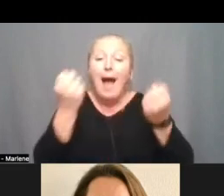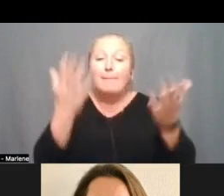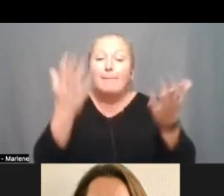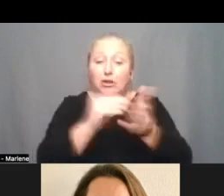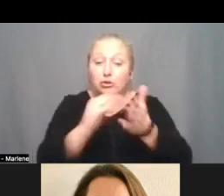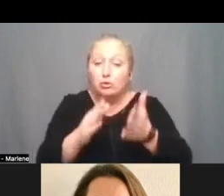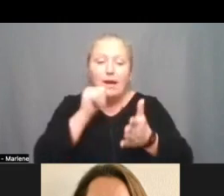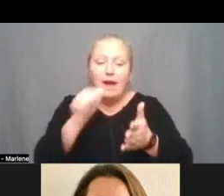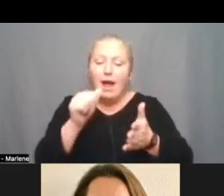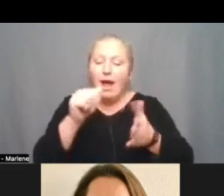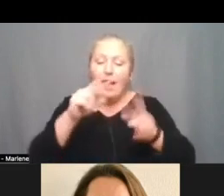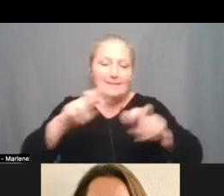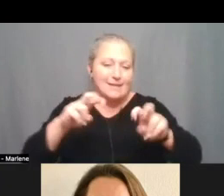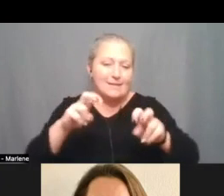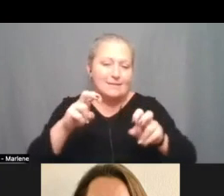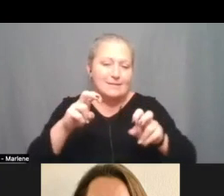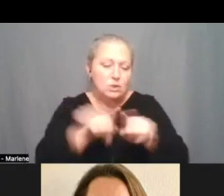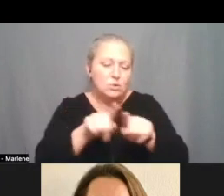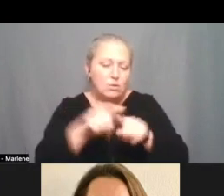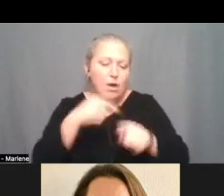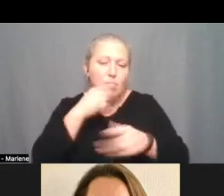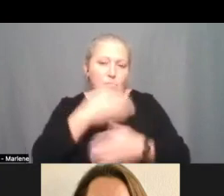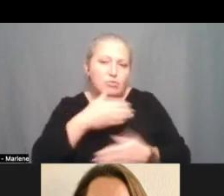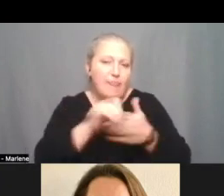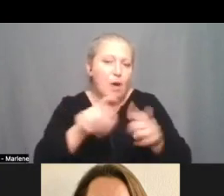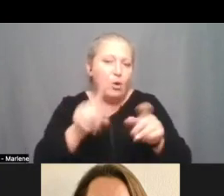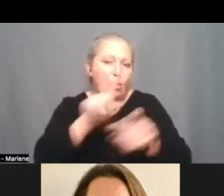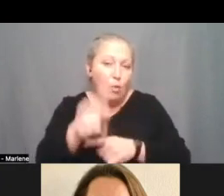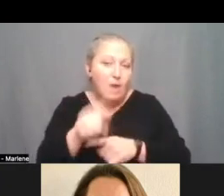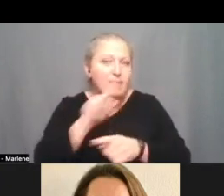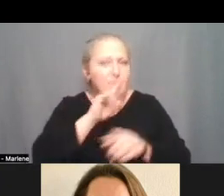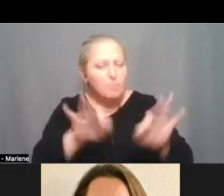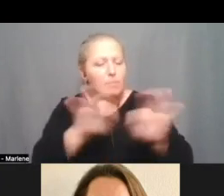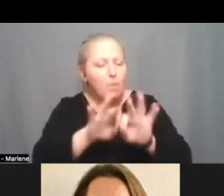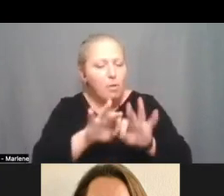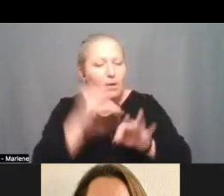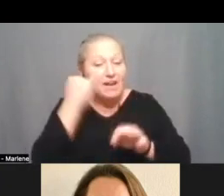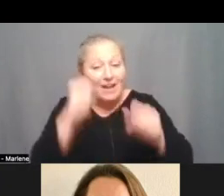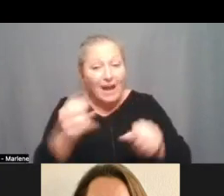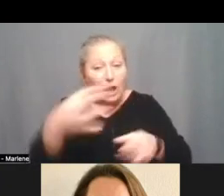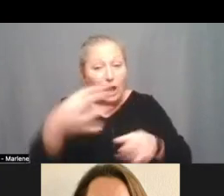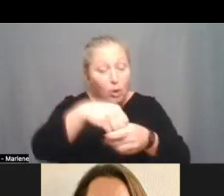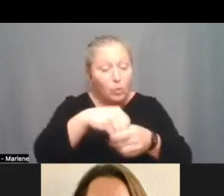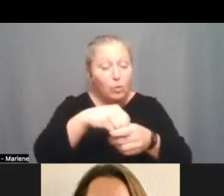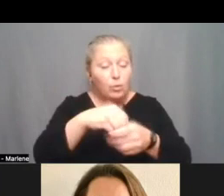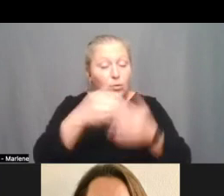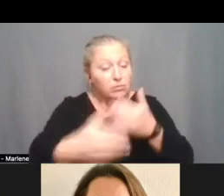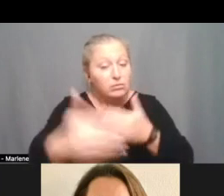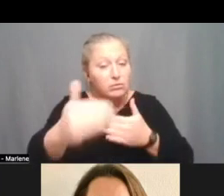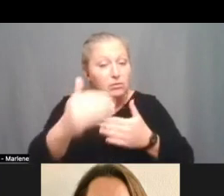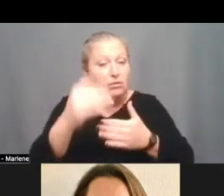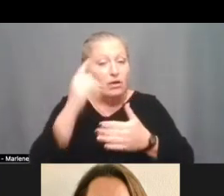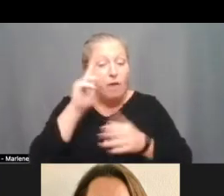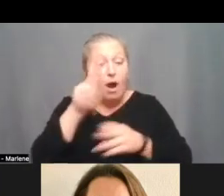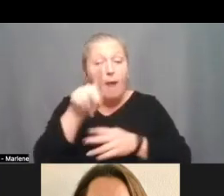well um appreciated that question and i think it is important so if that's something that we can include um moving forward in data updates